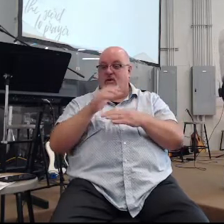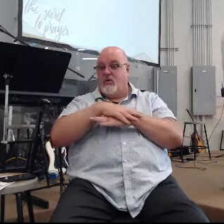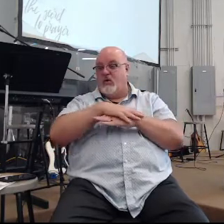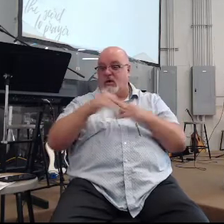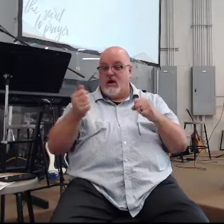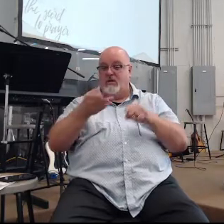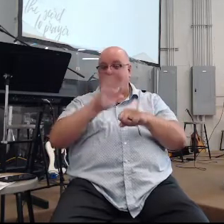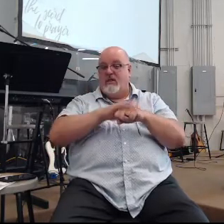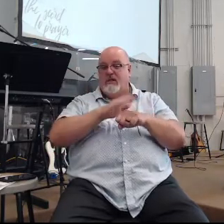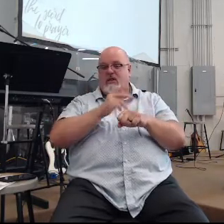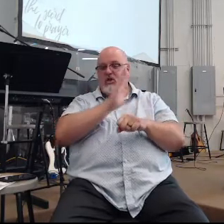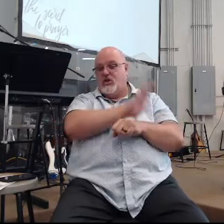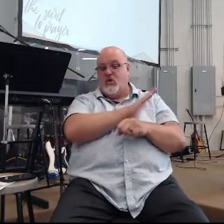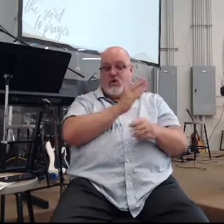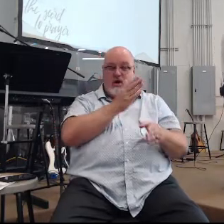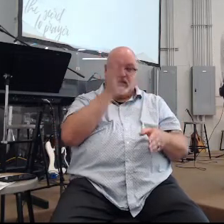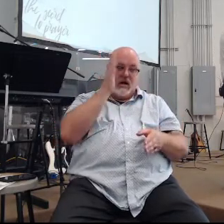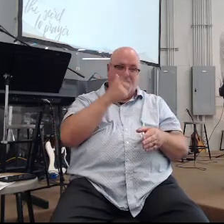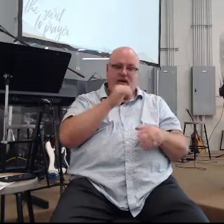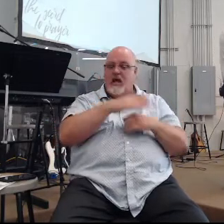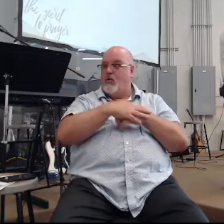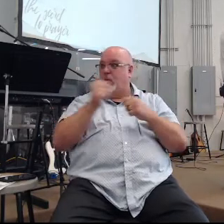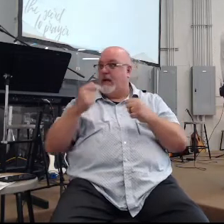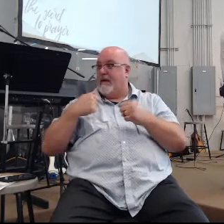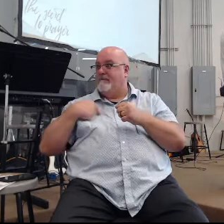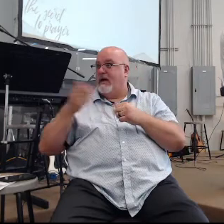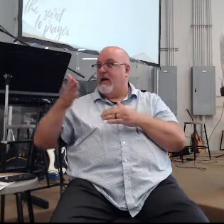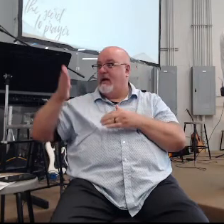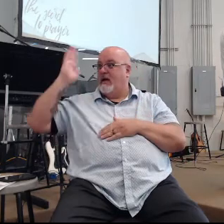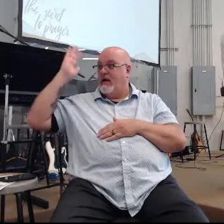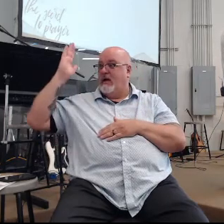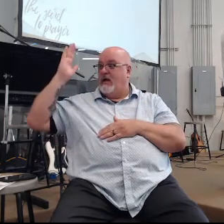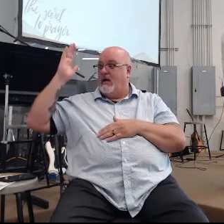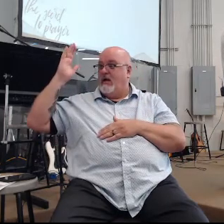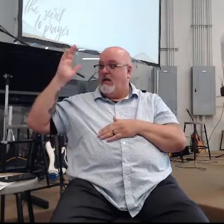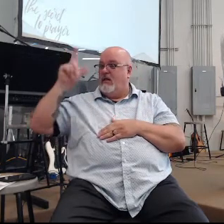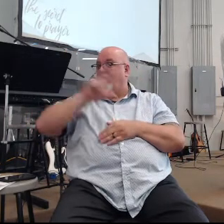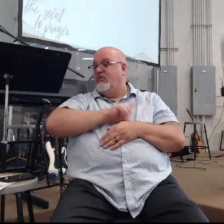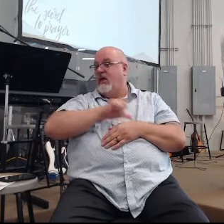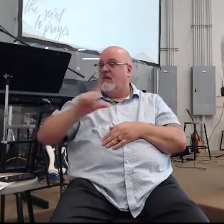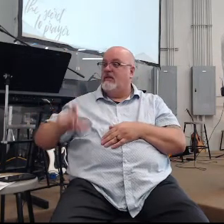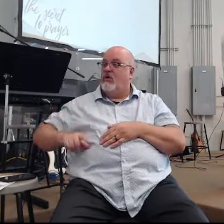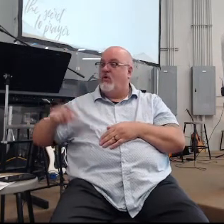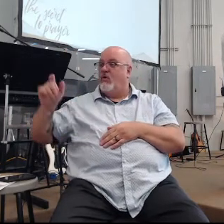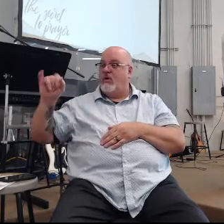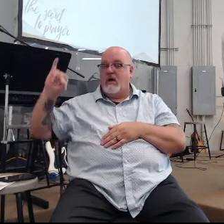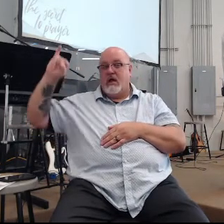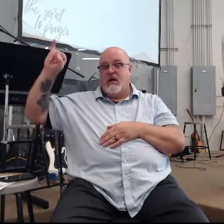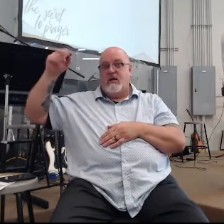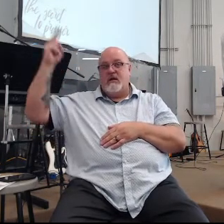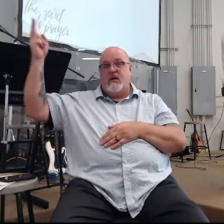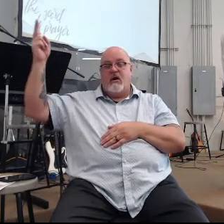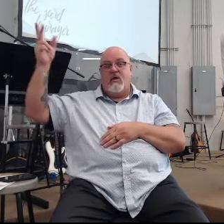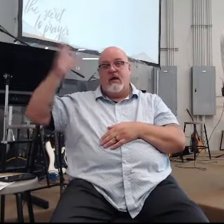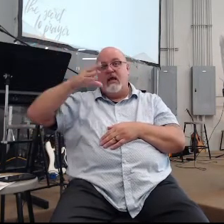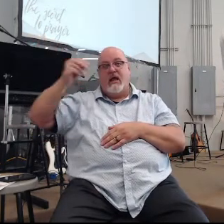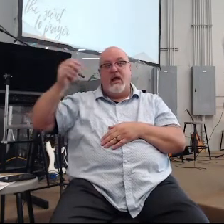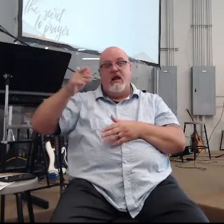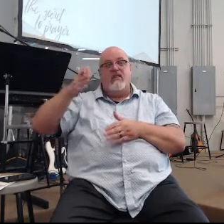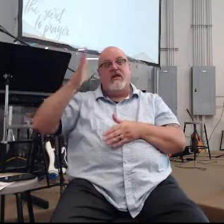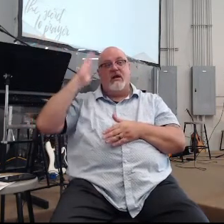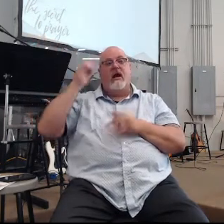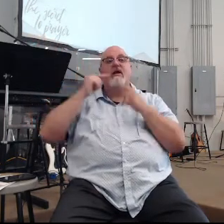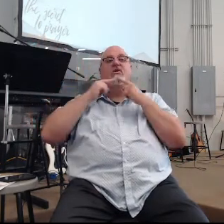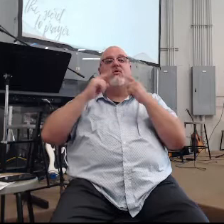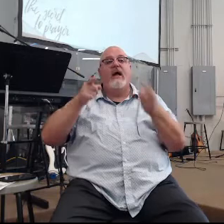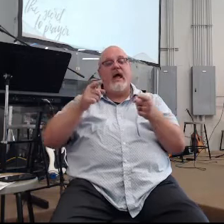call upon the name of your God and I will call upon the name of the Lord Yahweh and the God who answers by